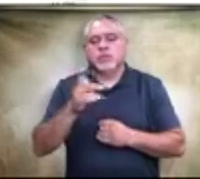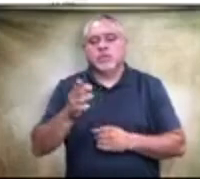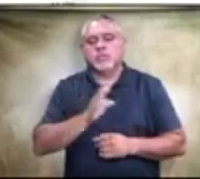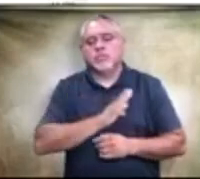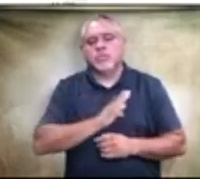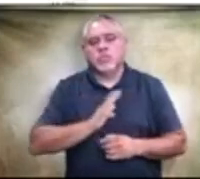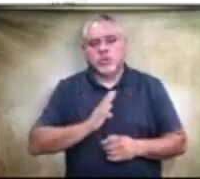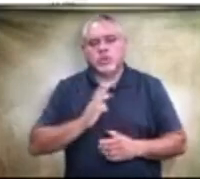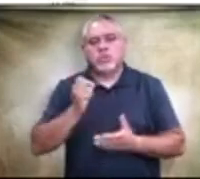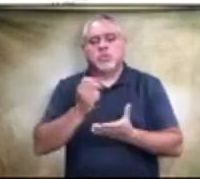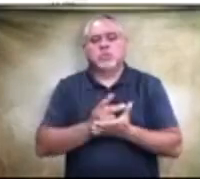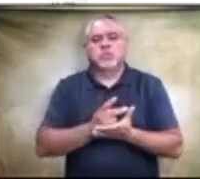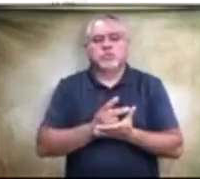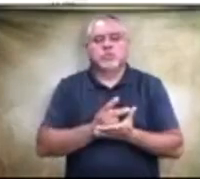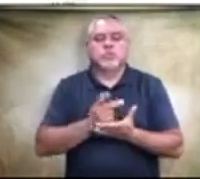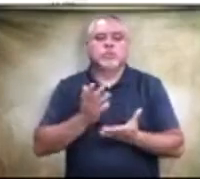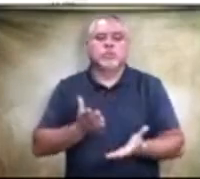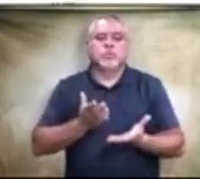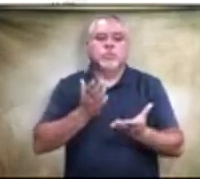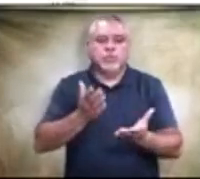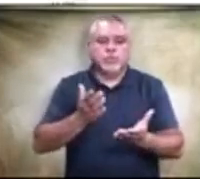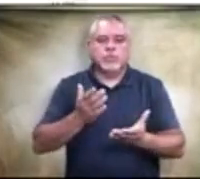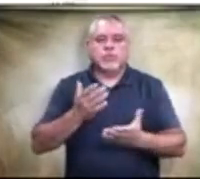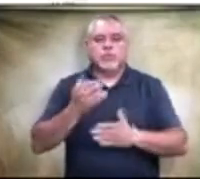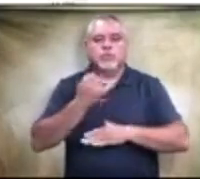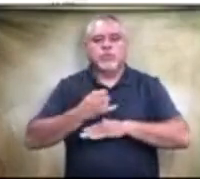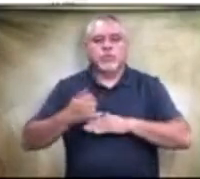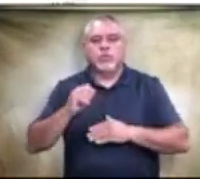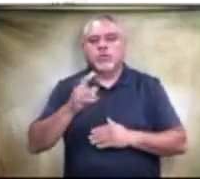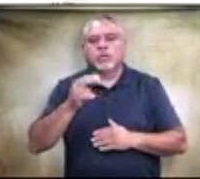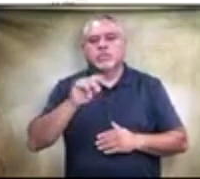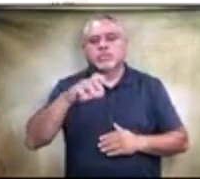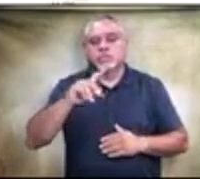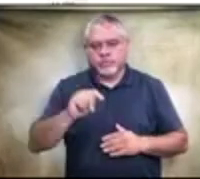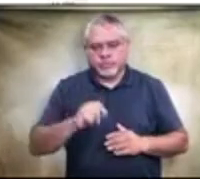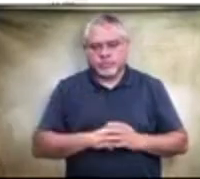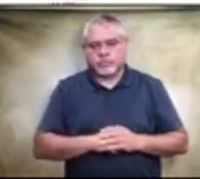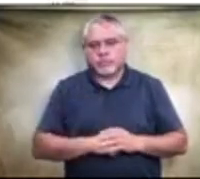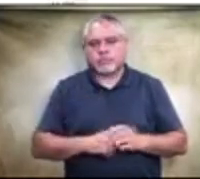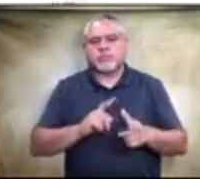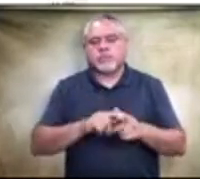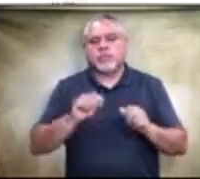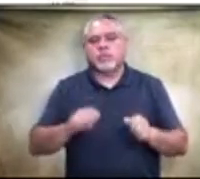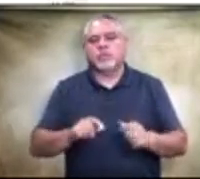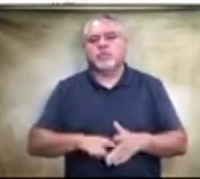the recommended architect, then we would be able to begin the process